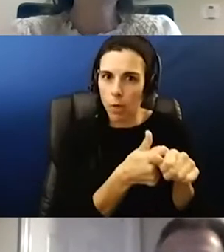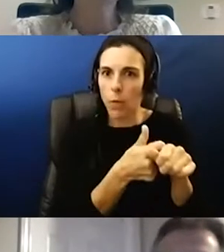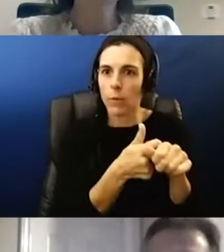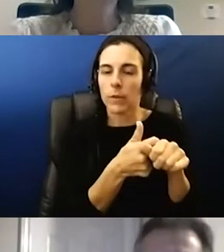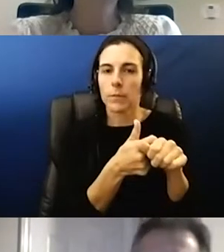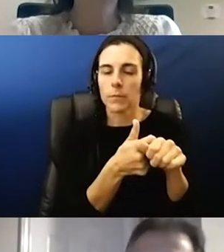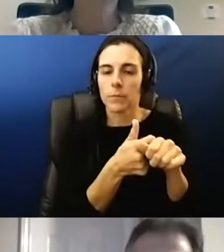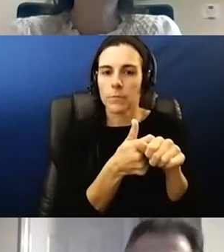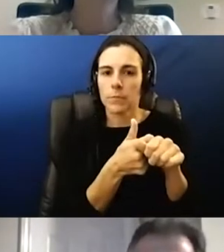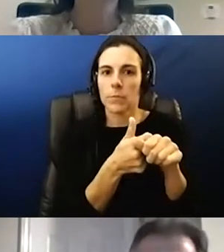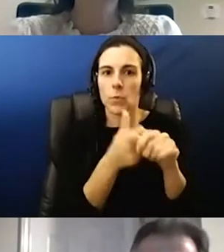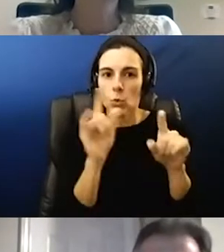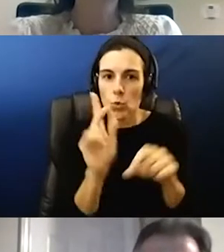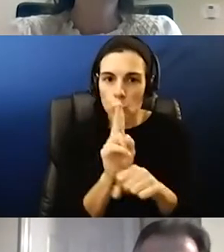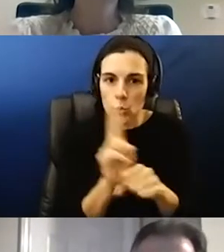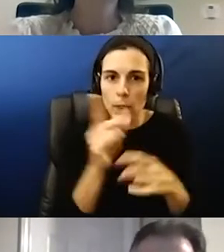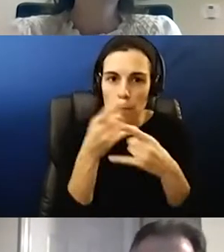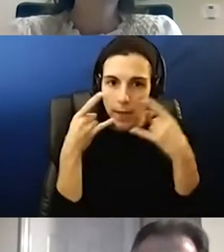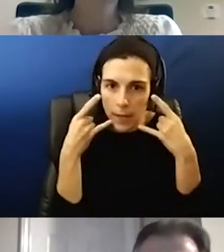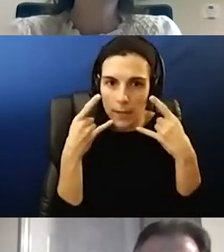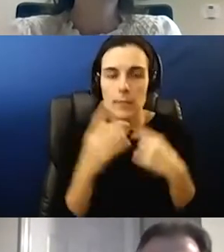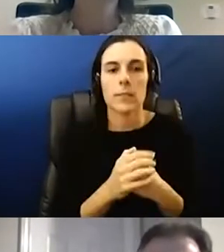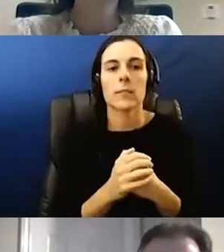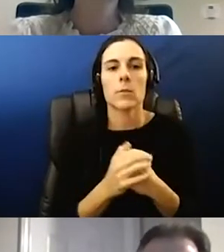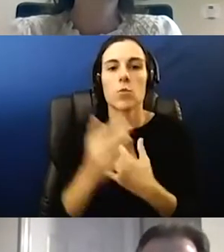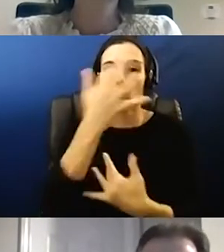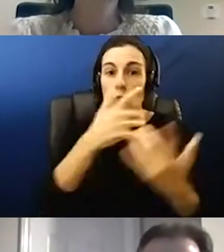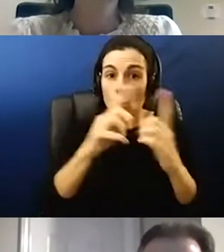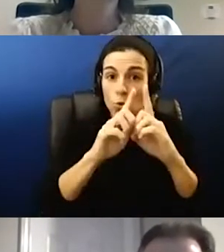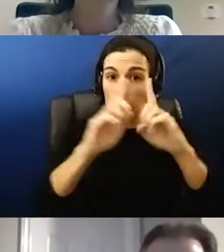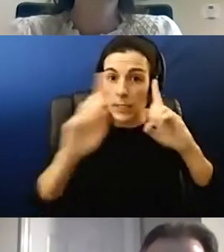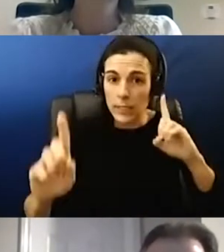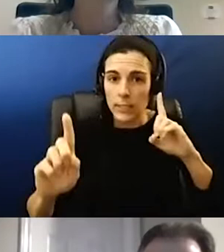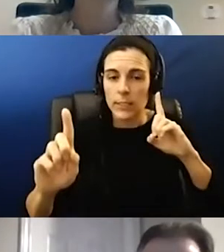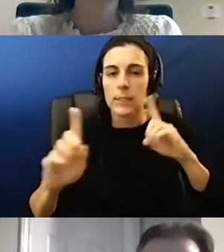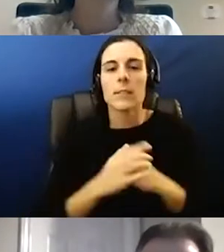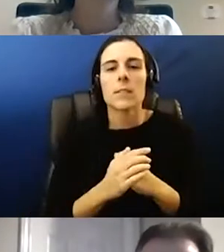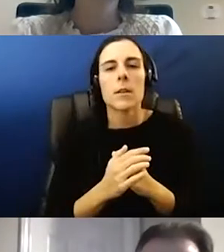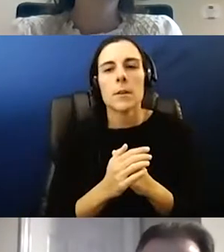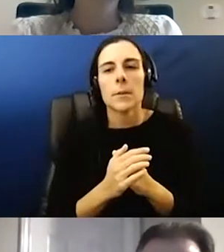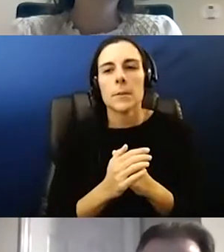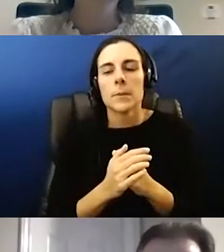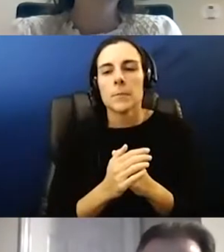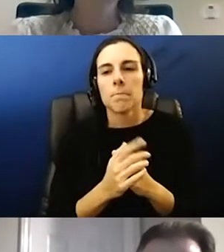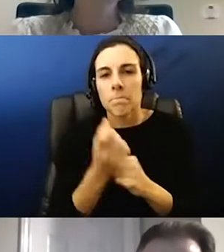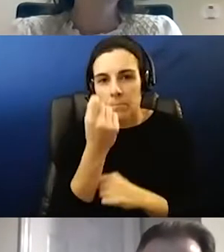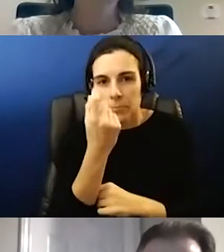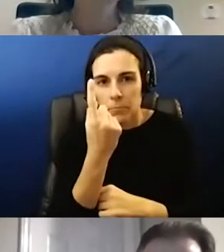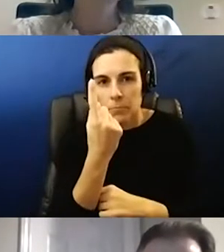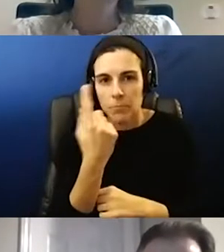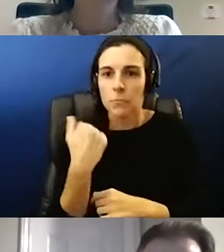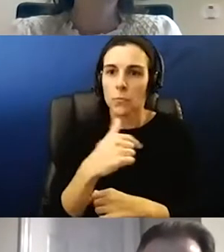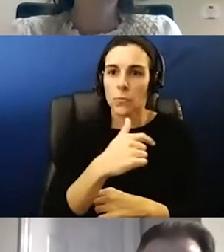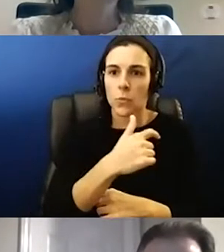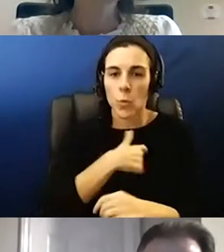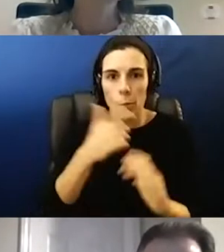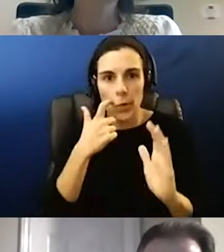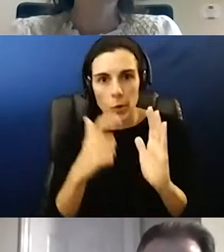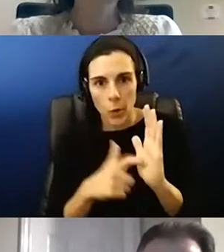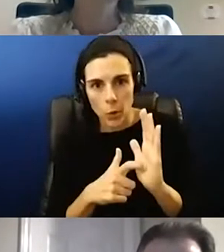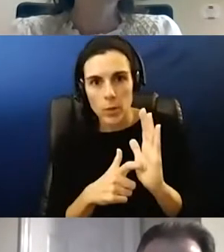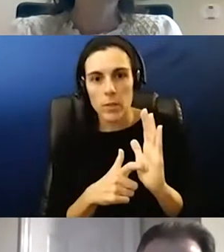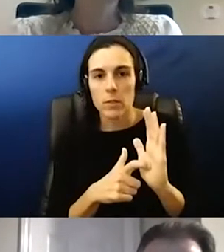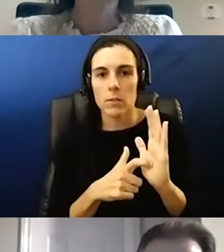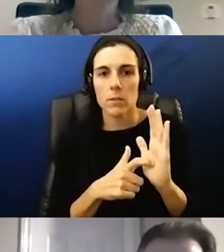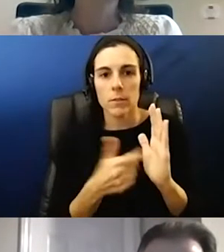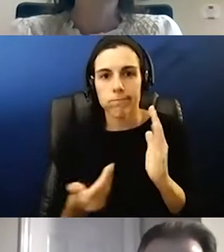wearing our masks, staying socially distant, because we see it too. And we certainly know that there is